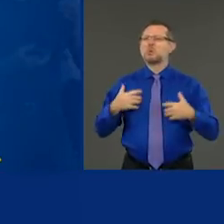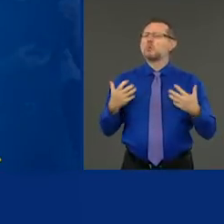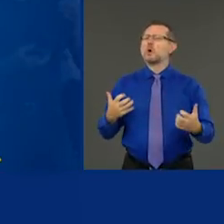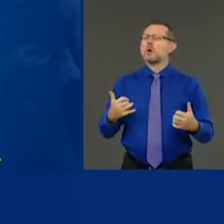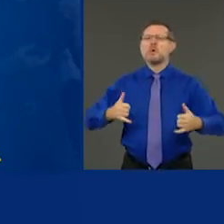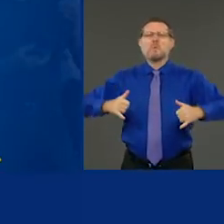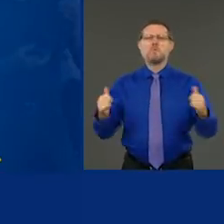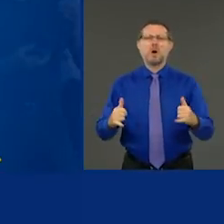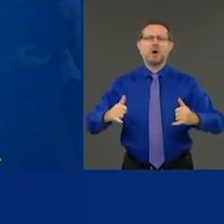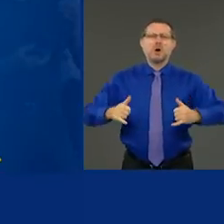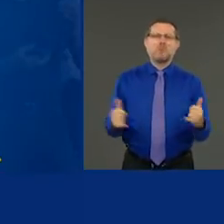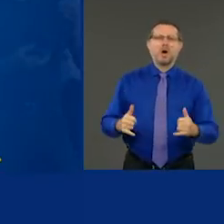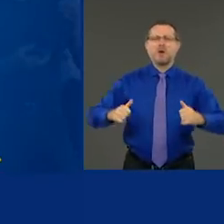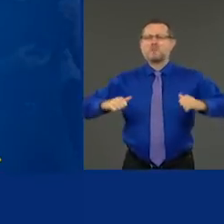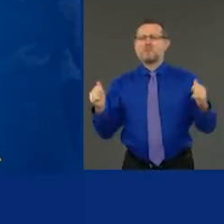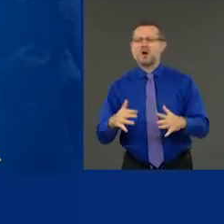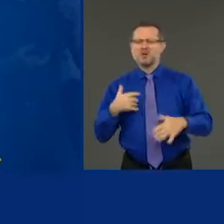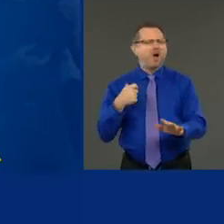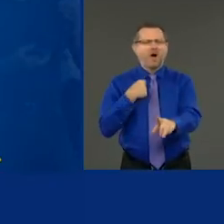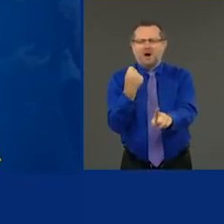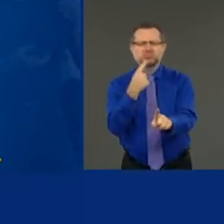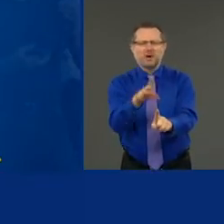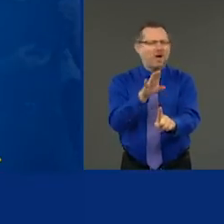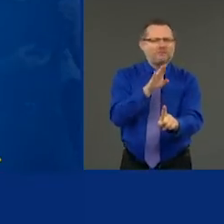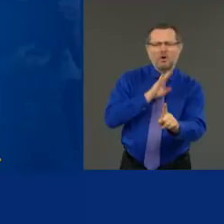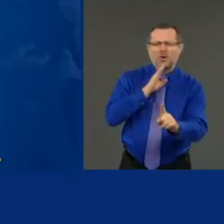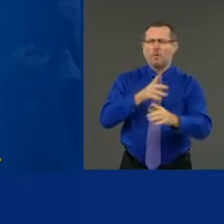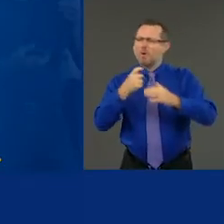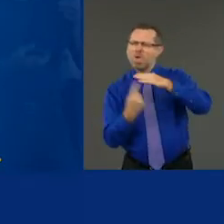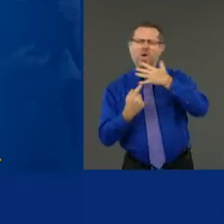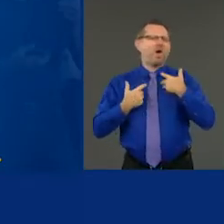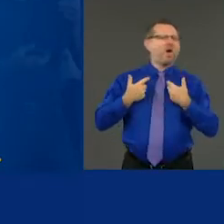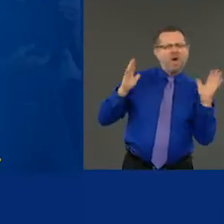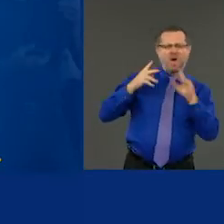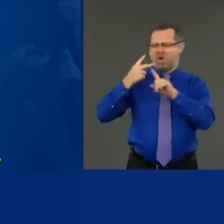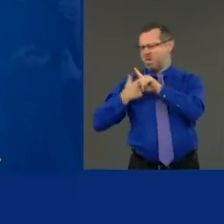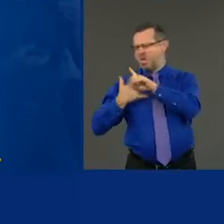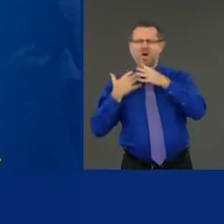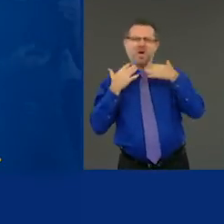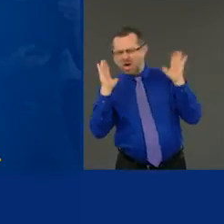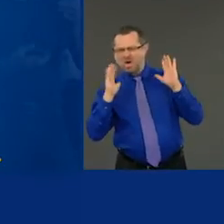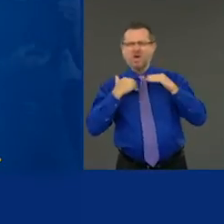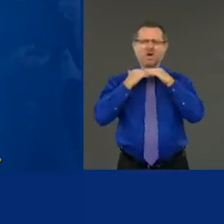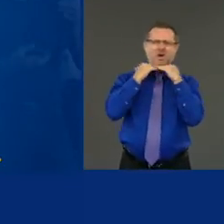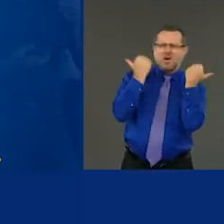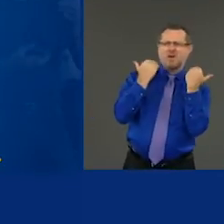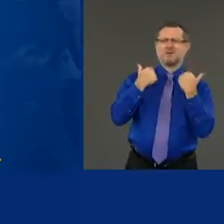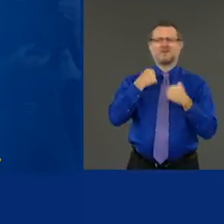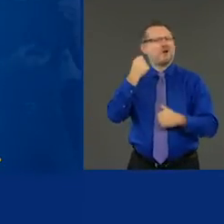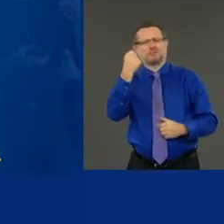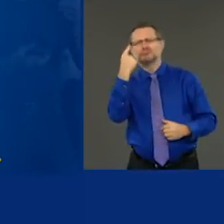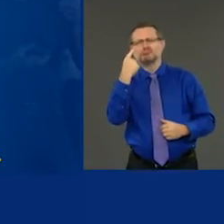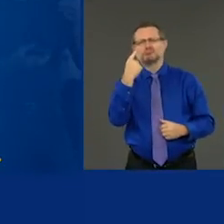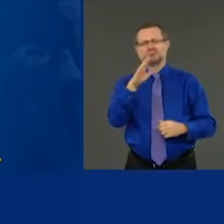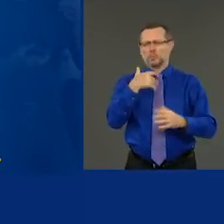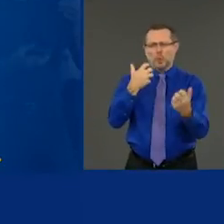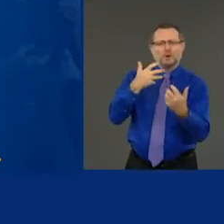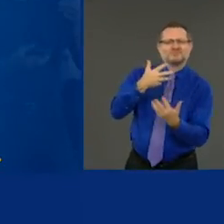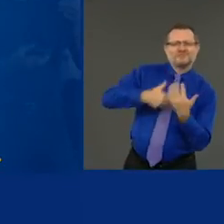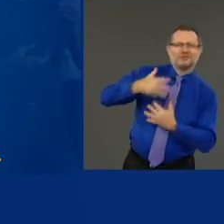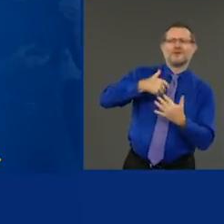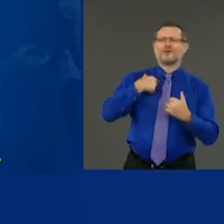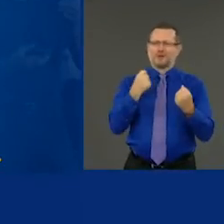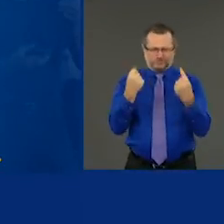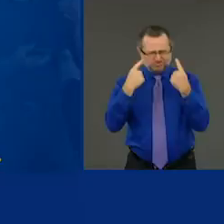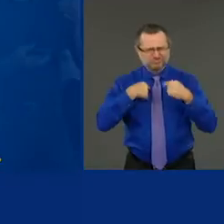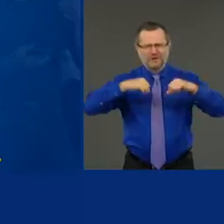I understand you've been inside for a long time. I understand you're young. I understand people like to socialize. I get that it's the summer. I get